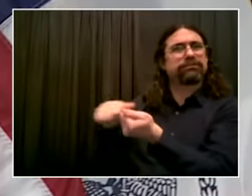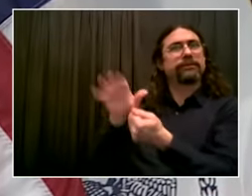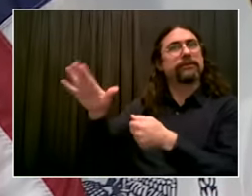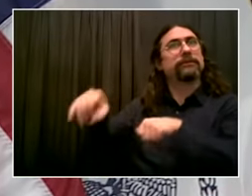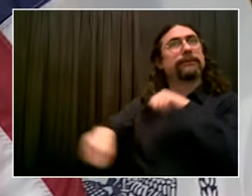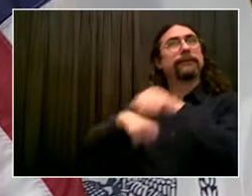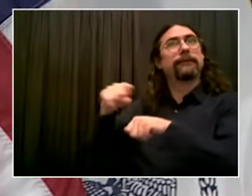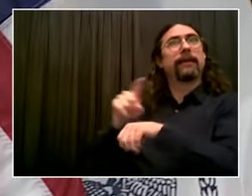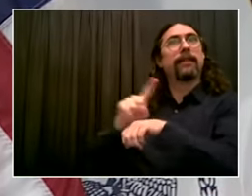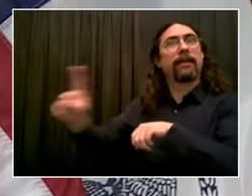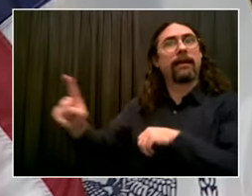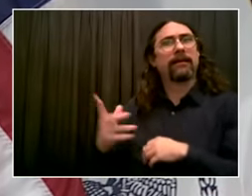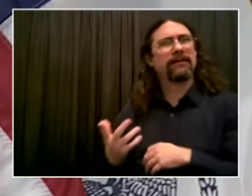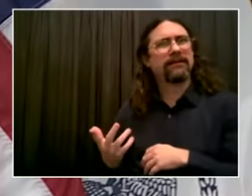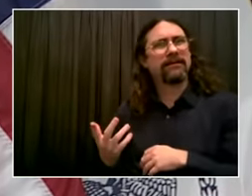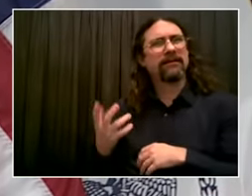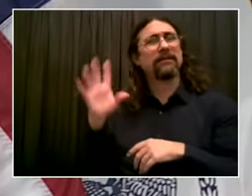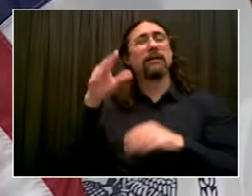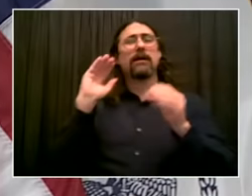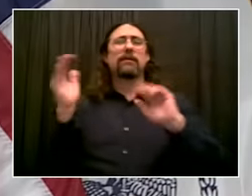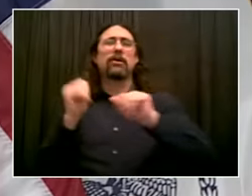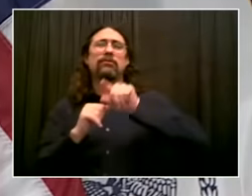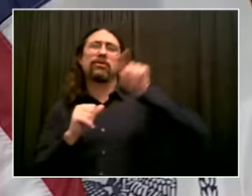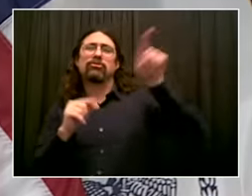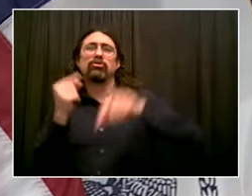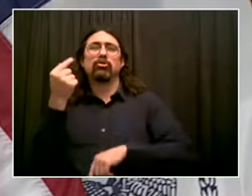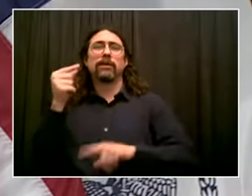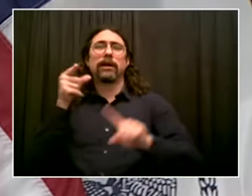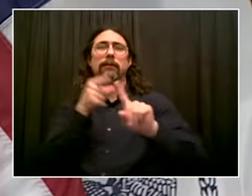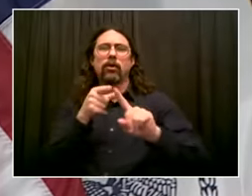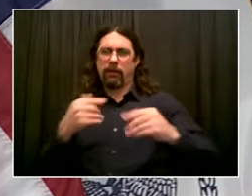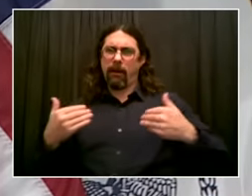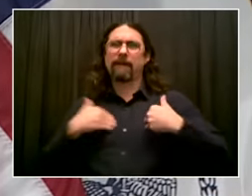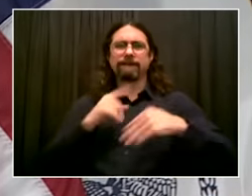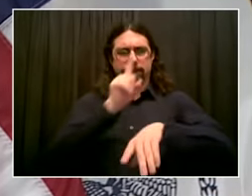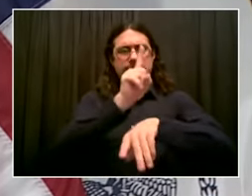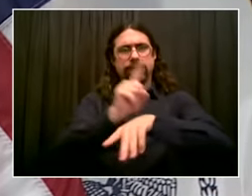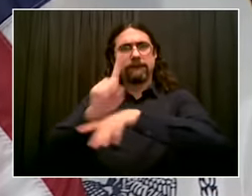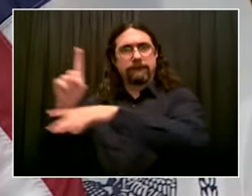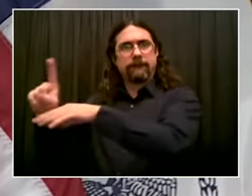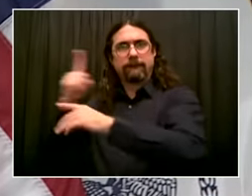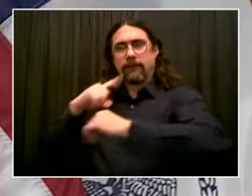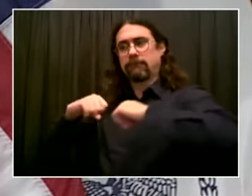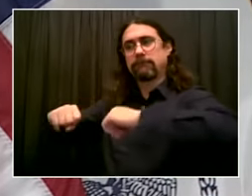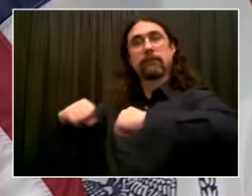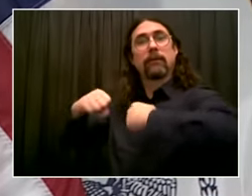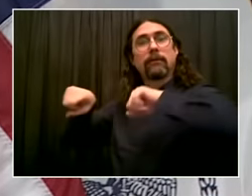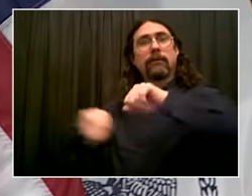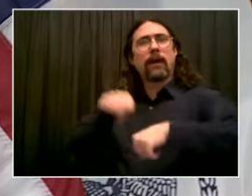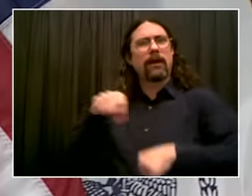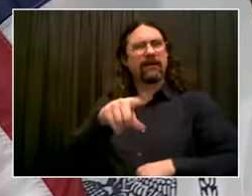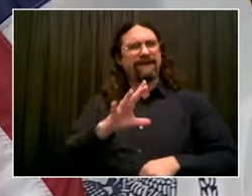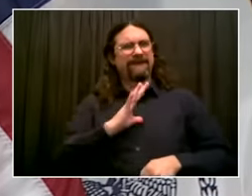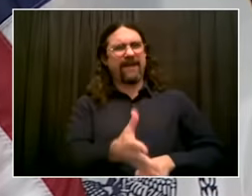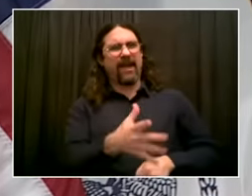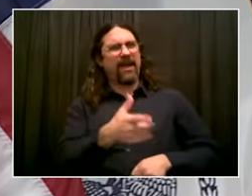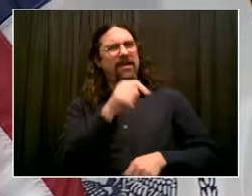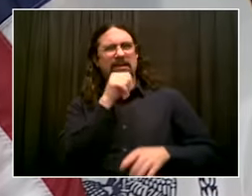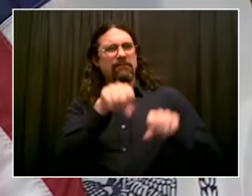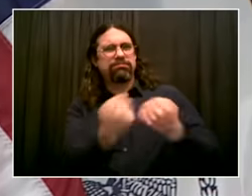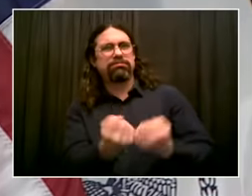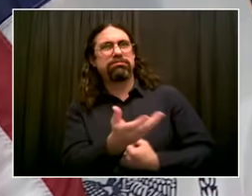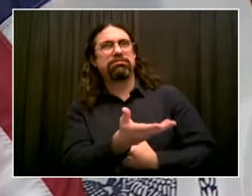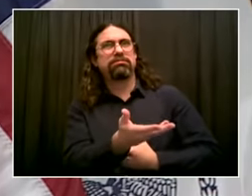the Williamsburg Bridge, which the Department of Buildings won't enforce. There's construction over there. So it's constantly filled with trucks. I guess I'm asking, after seven